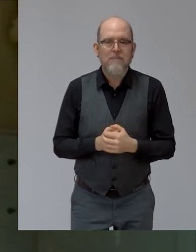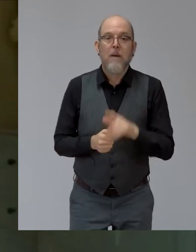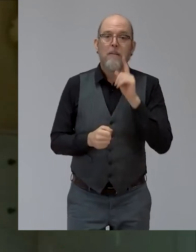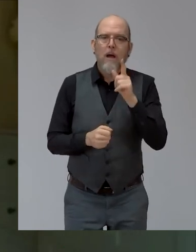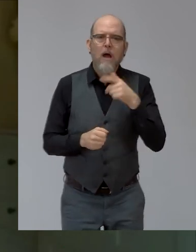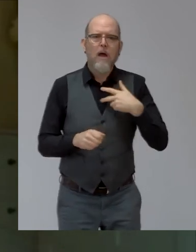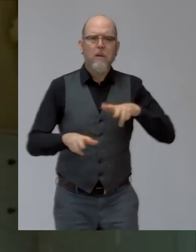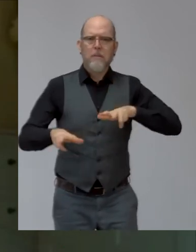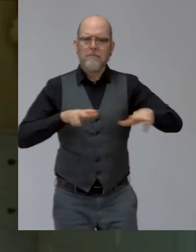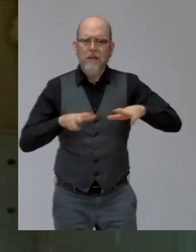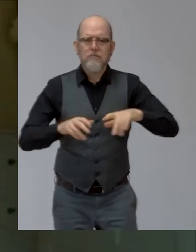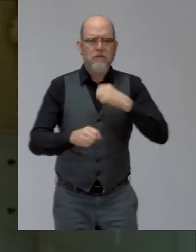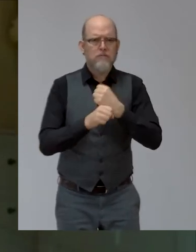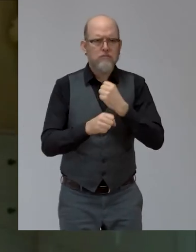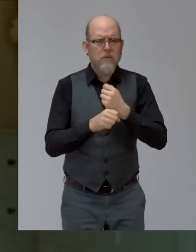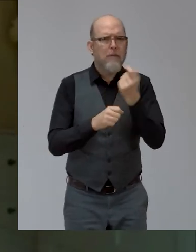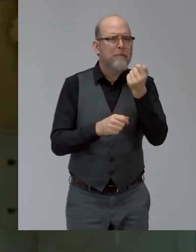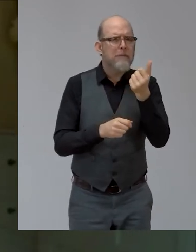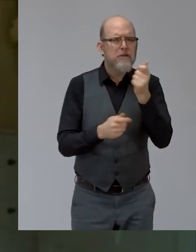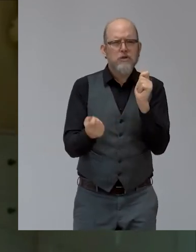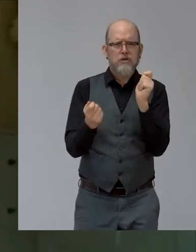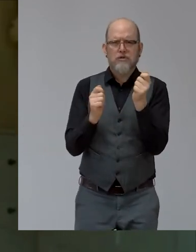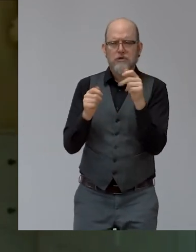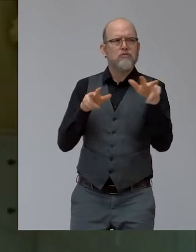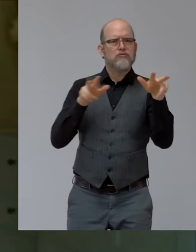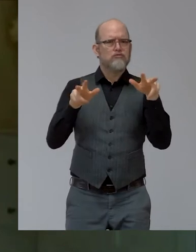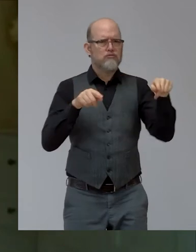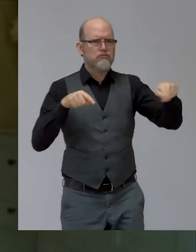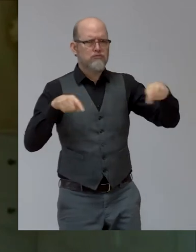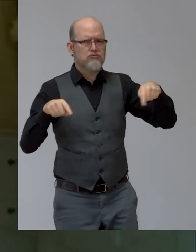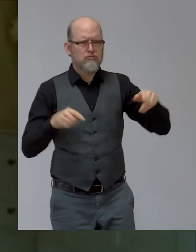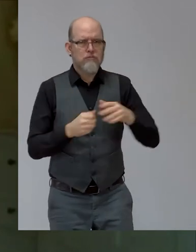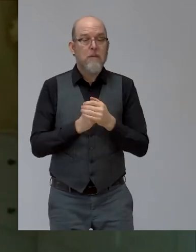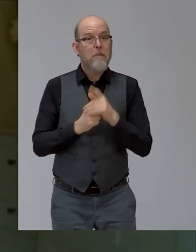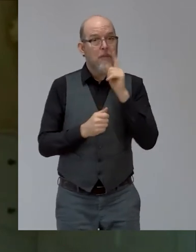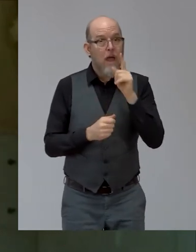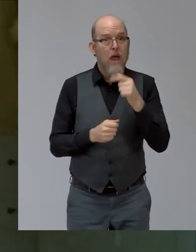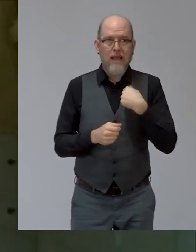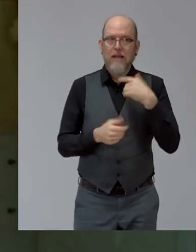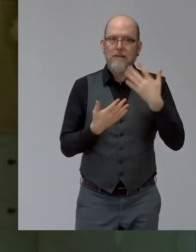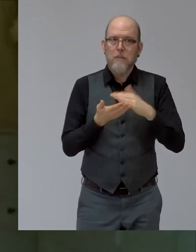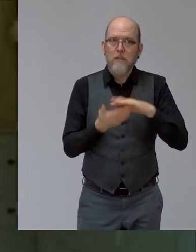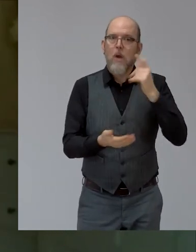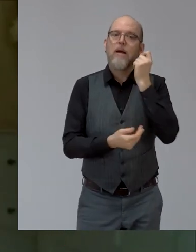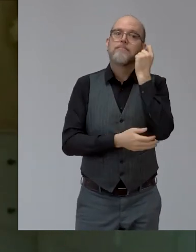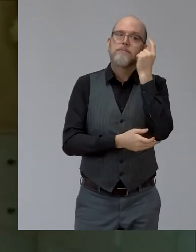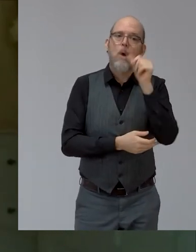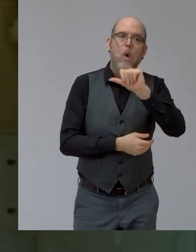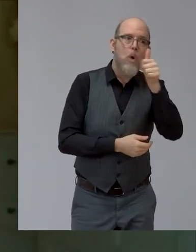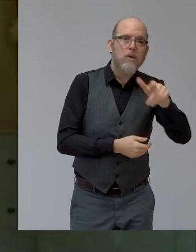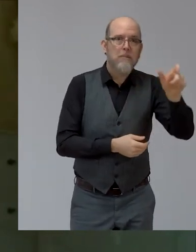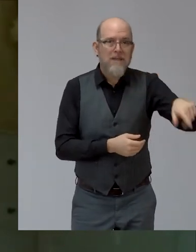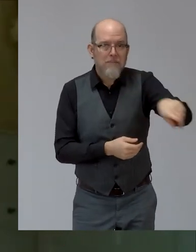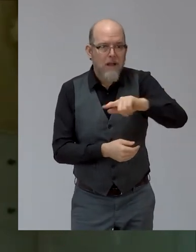I think genuinely, I'm, I, I now have a better understanding of some of the challenges people are facing. And before I probably